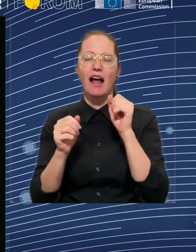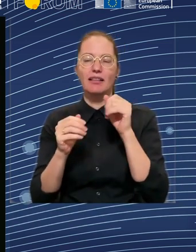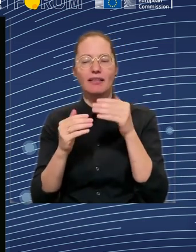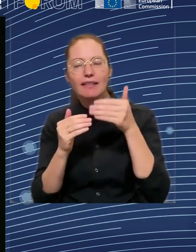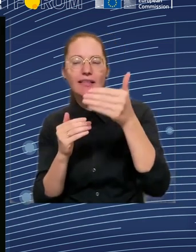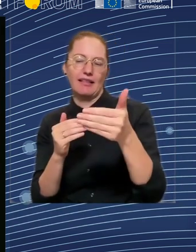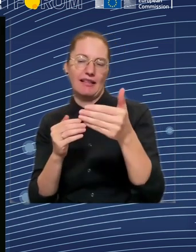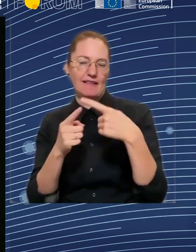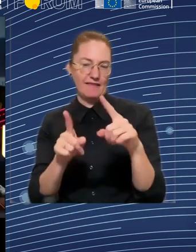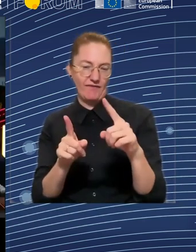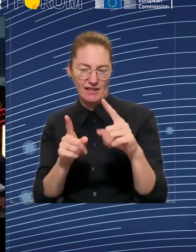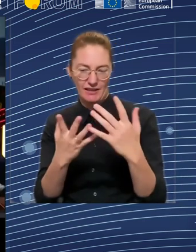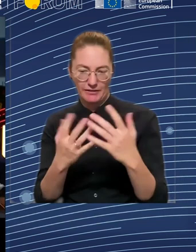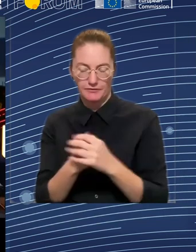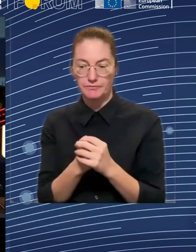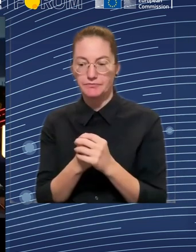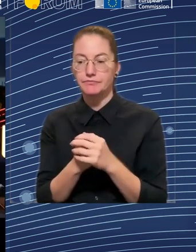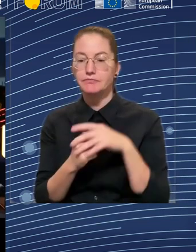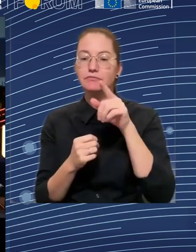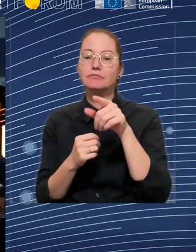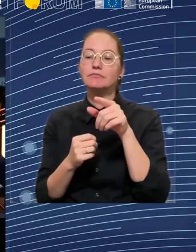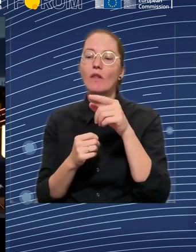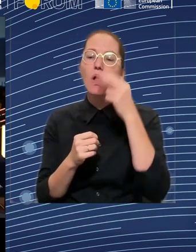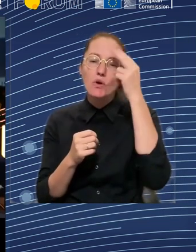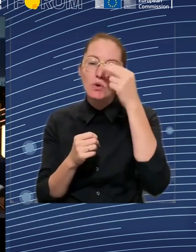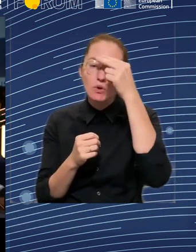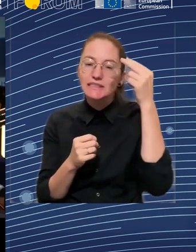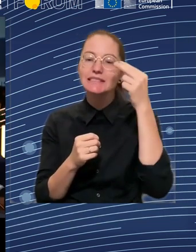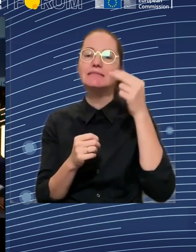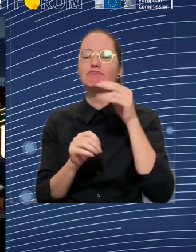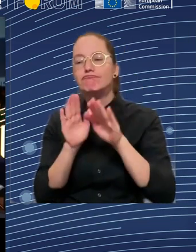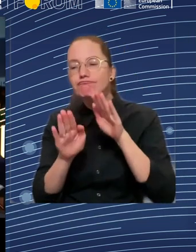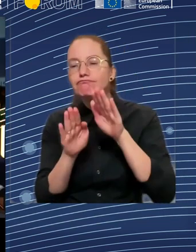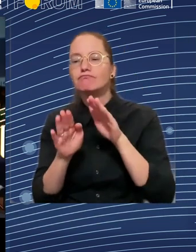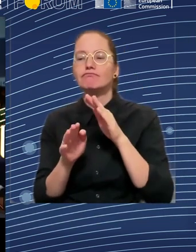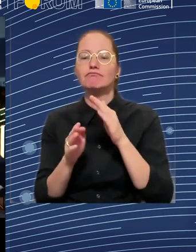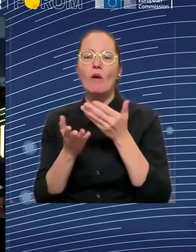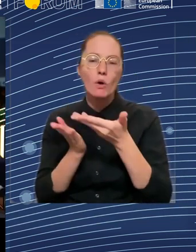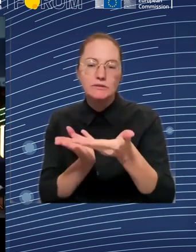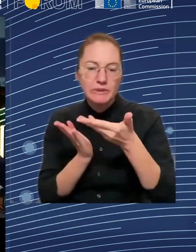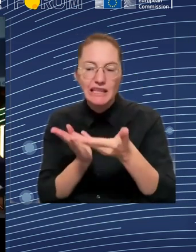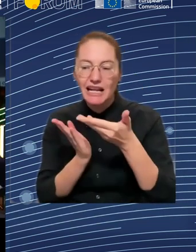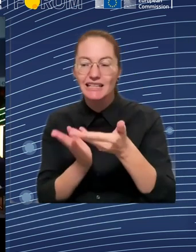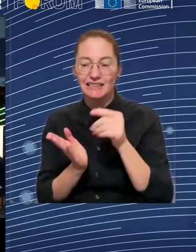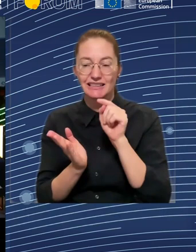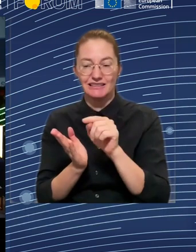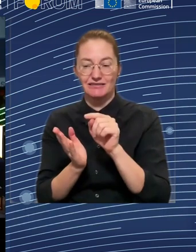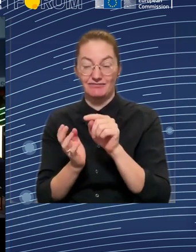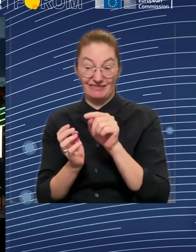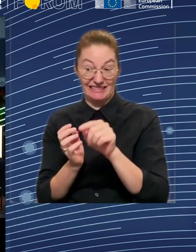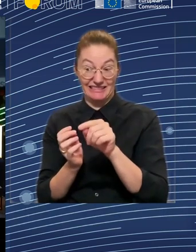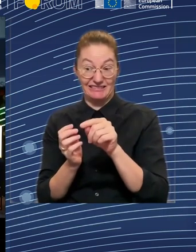rather brave ones coming via Slido, but does anyone like to put their hand up to ask a question in the room? We have